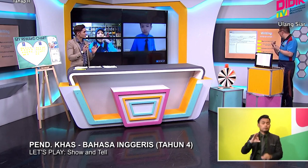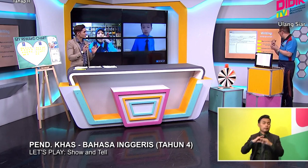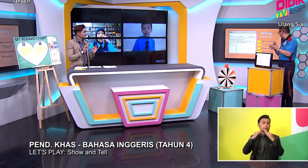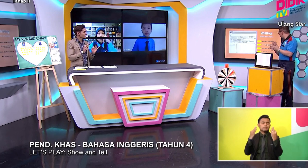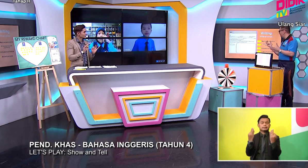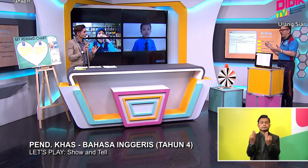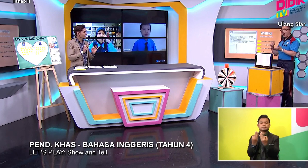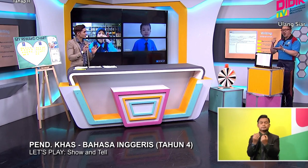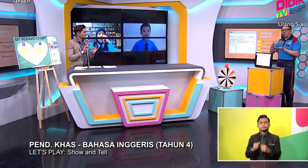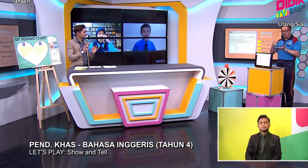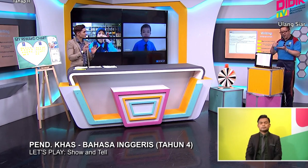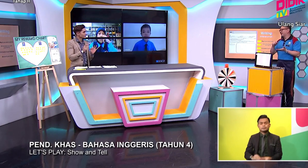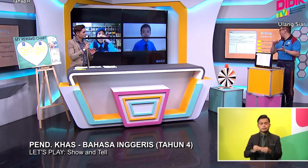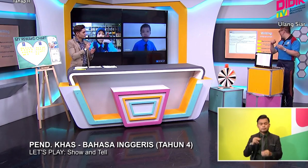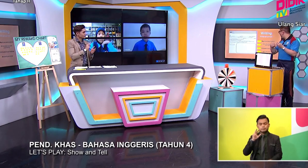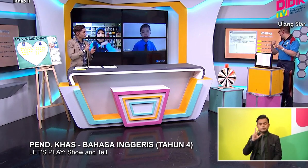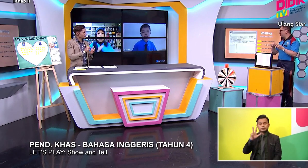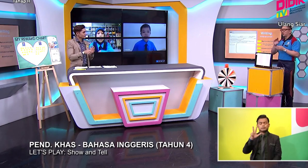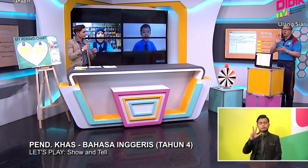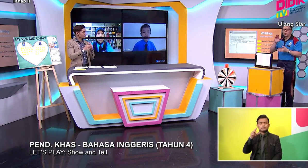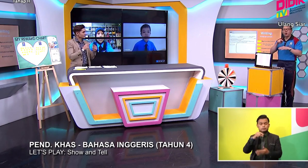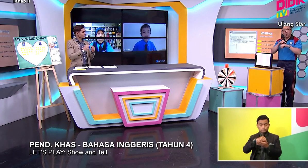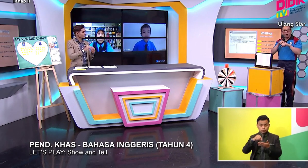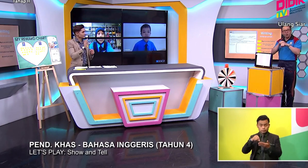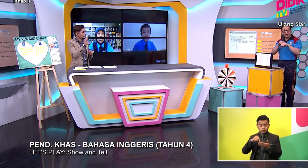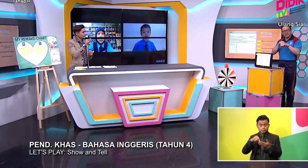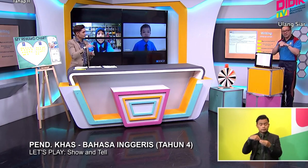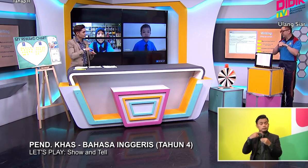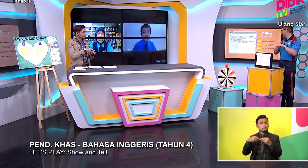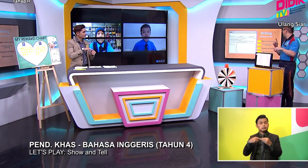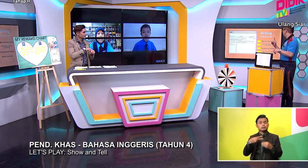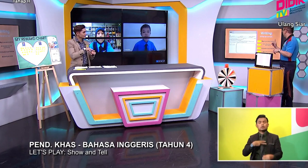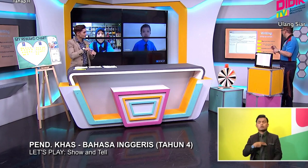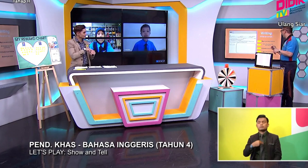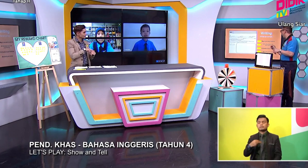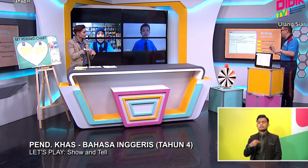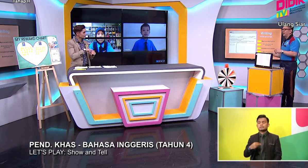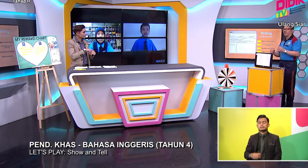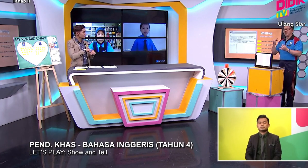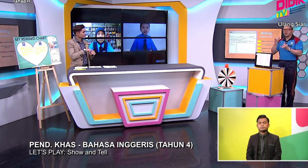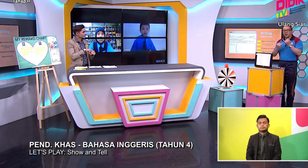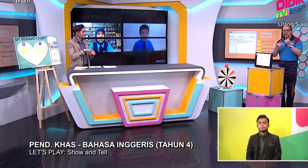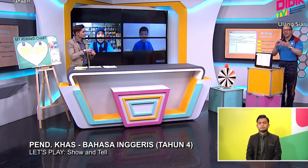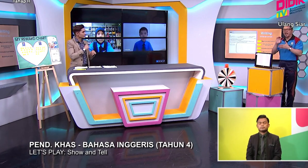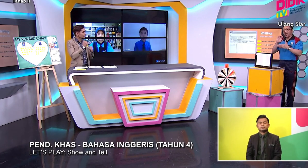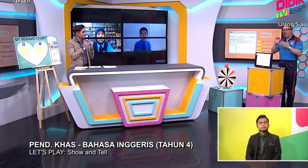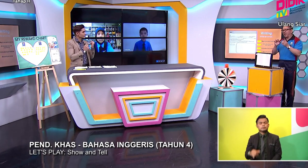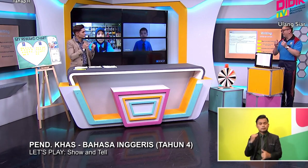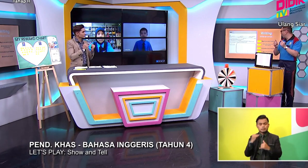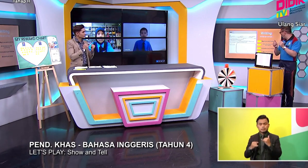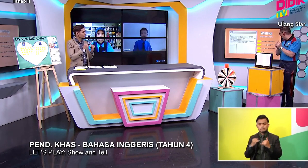Last. Number three. Write. About. Your. Hobbies. Okay. Last one.